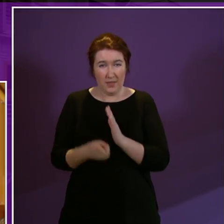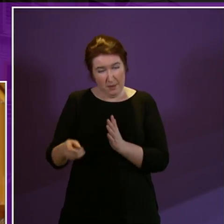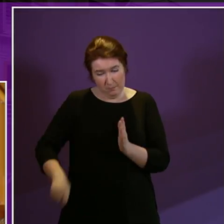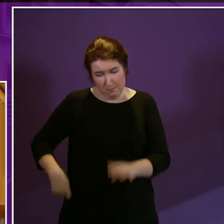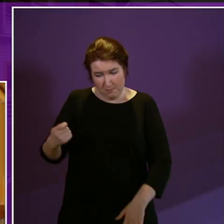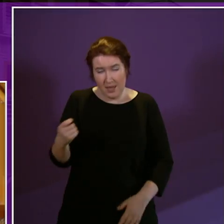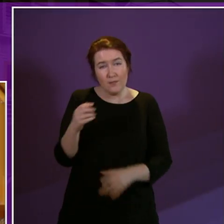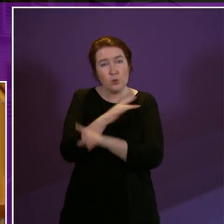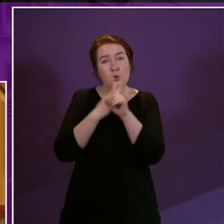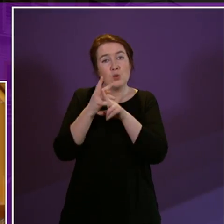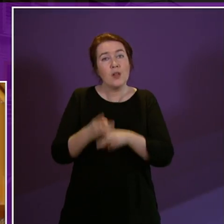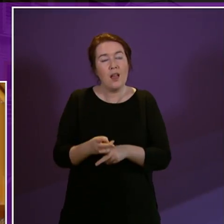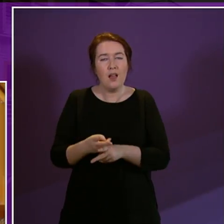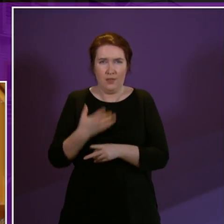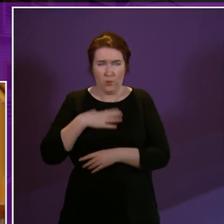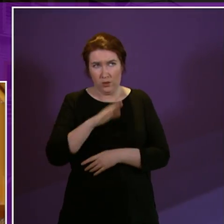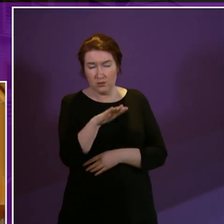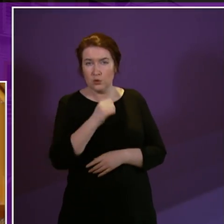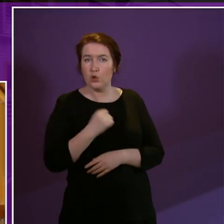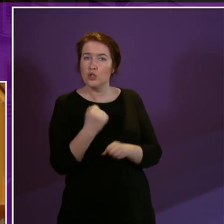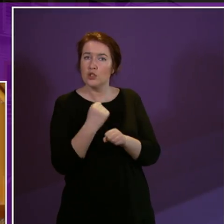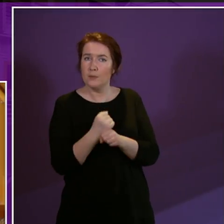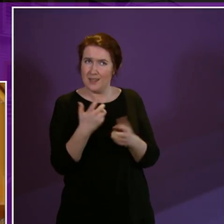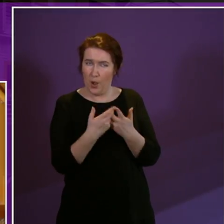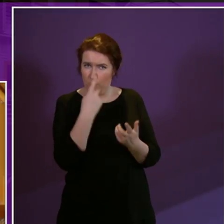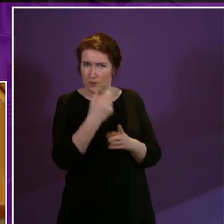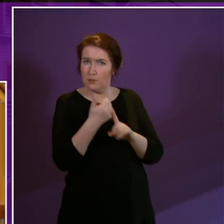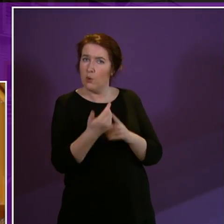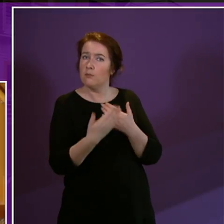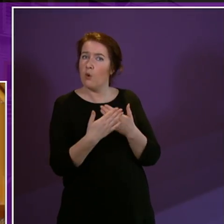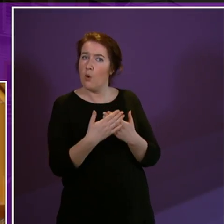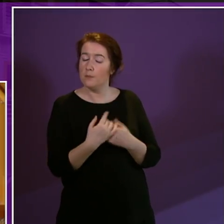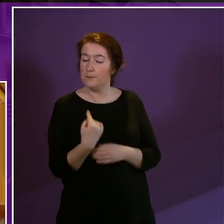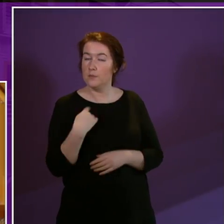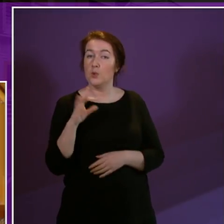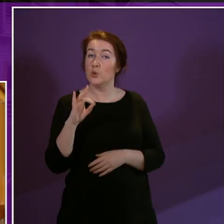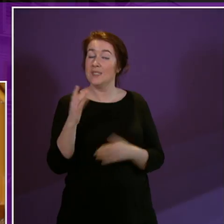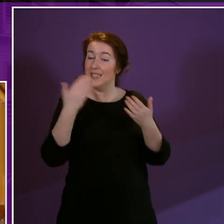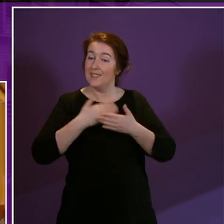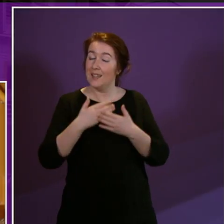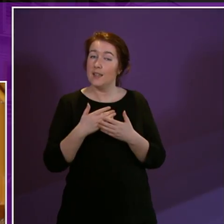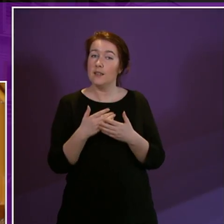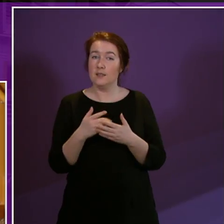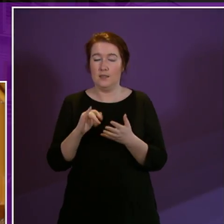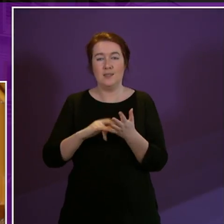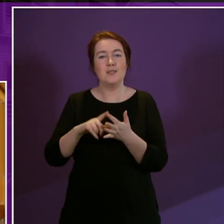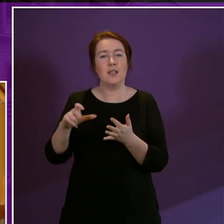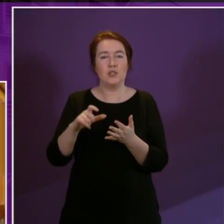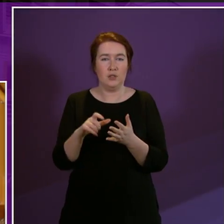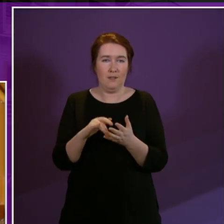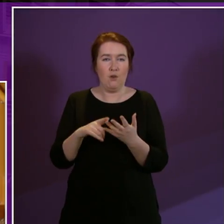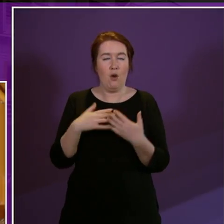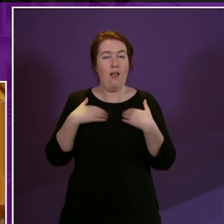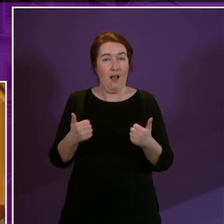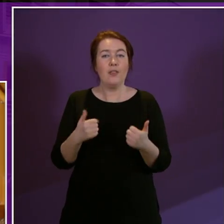care and who want to see the Scottish Government look at how they can better support them on Tuesday evening the Cabinet Secretary for Health agreed to my request to